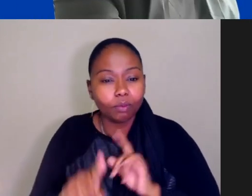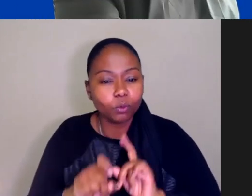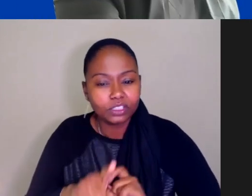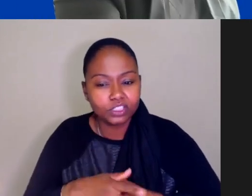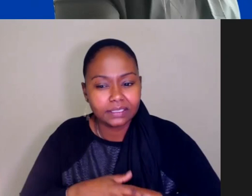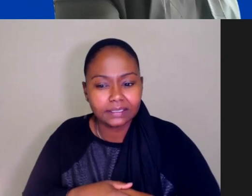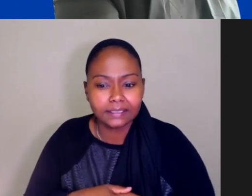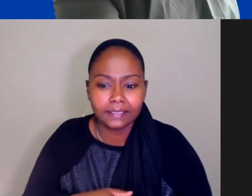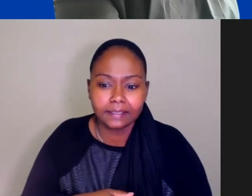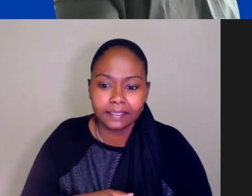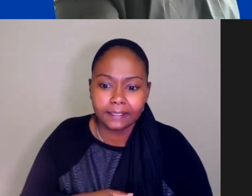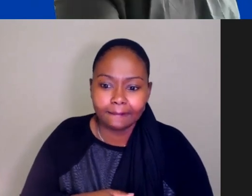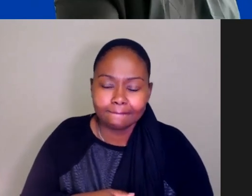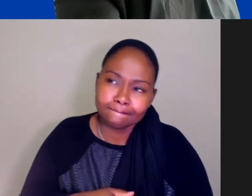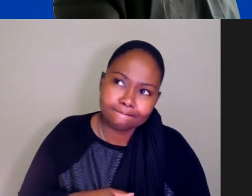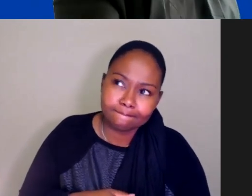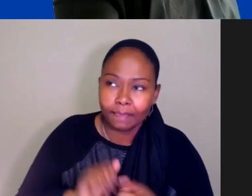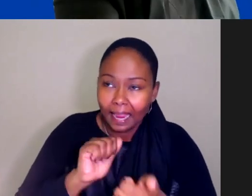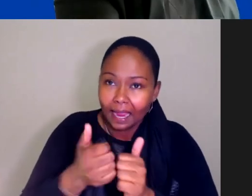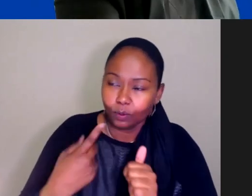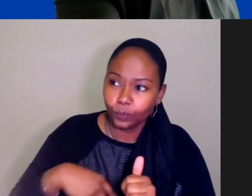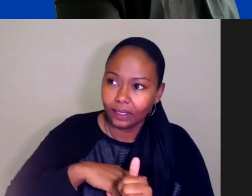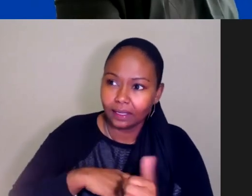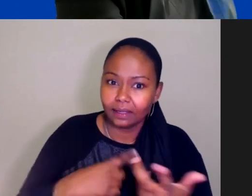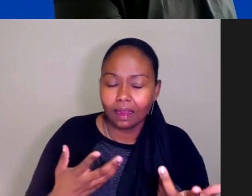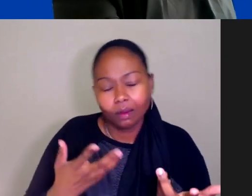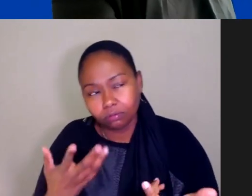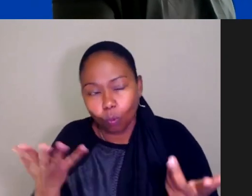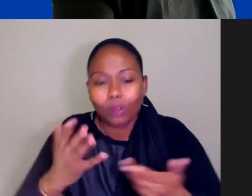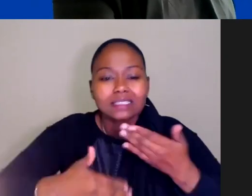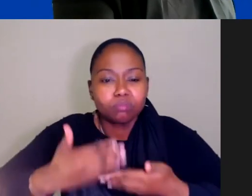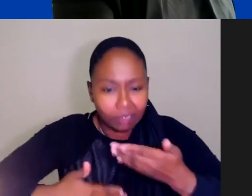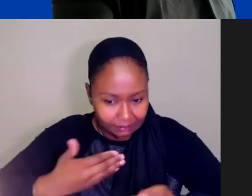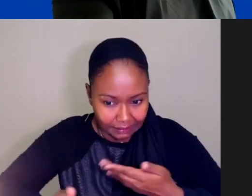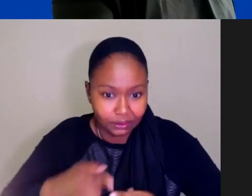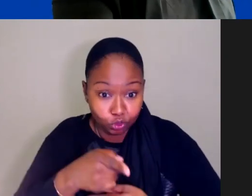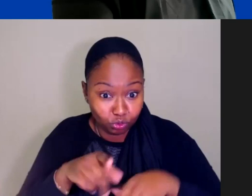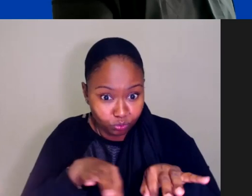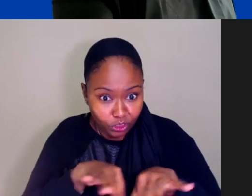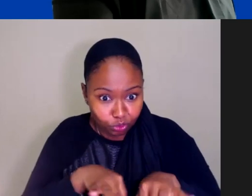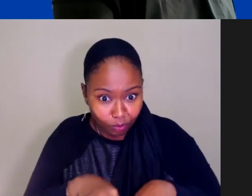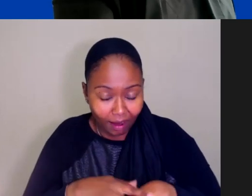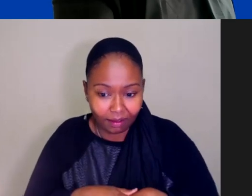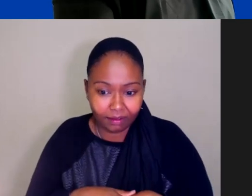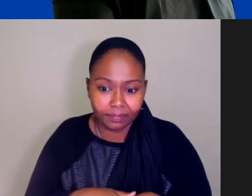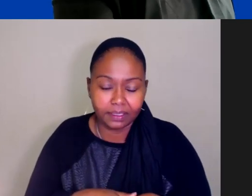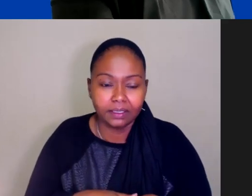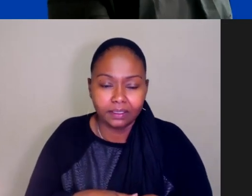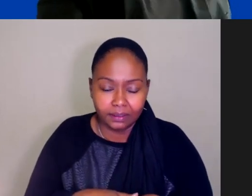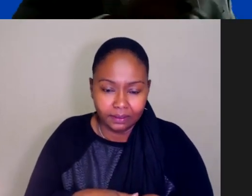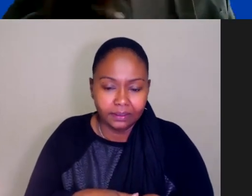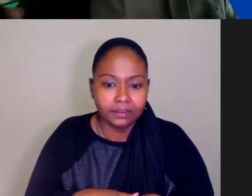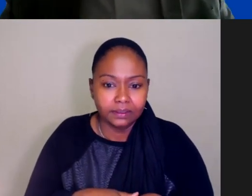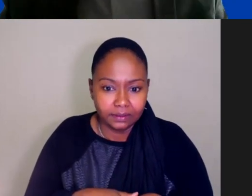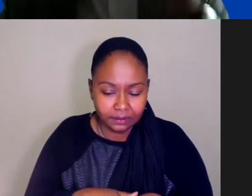how do we, what's the process, you described sort of the constellation, but what's the process of